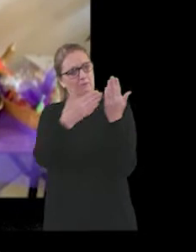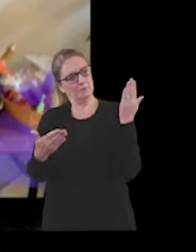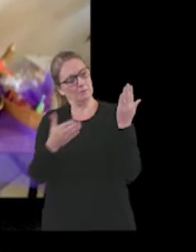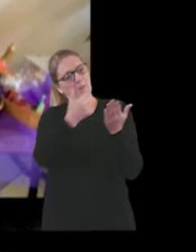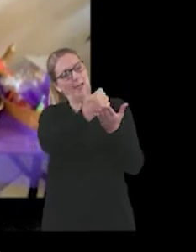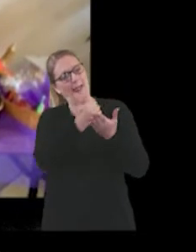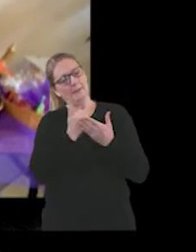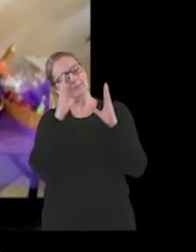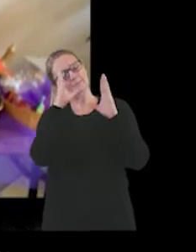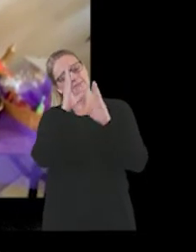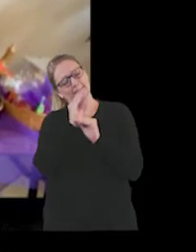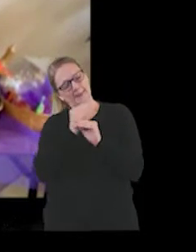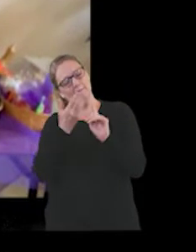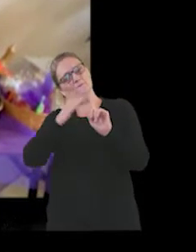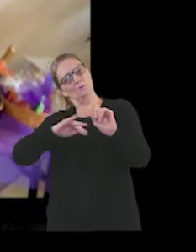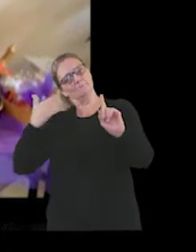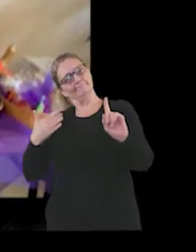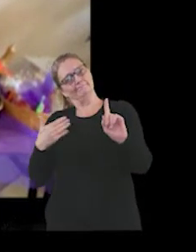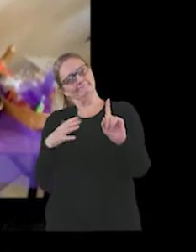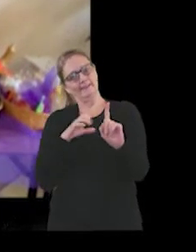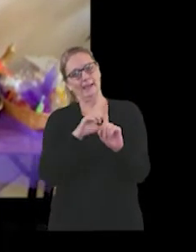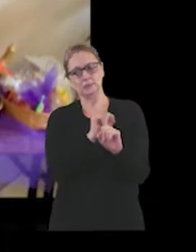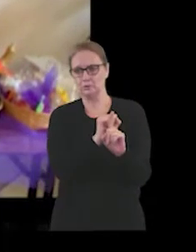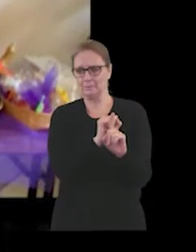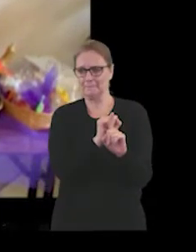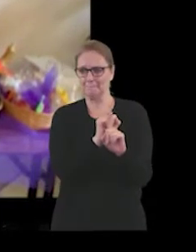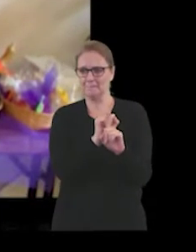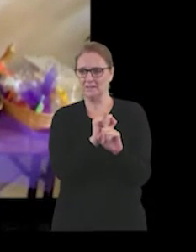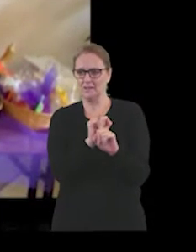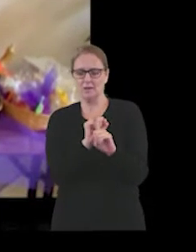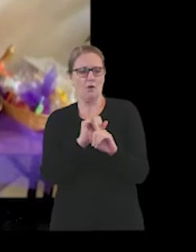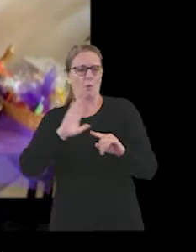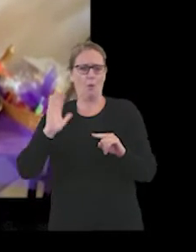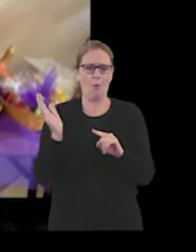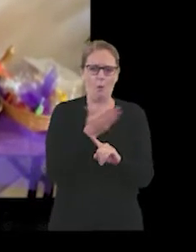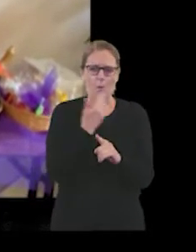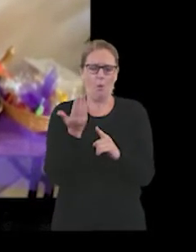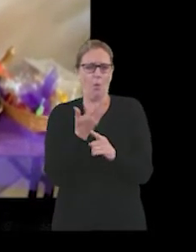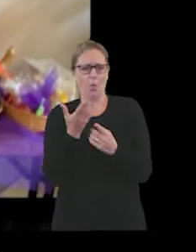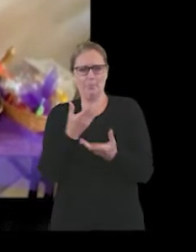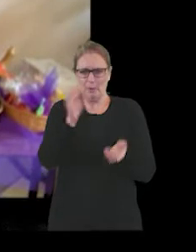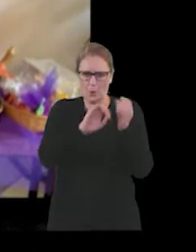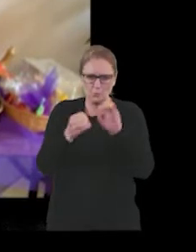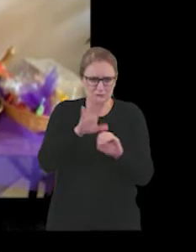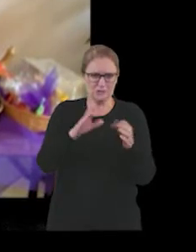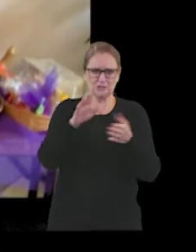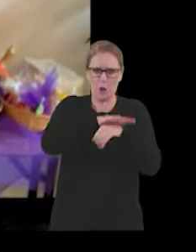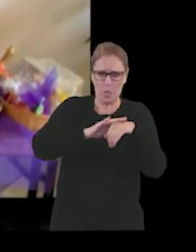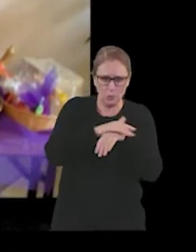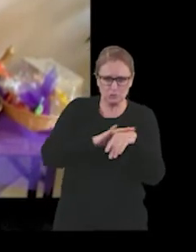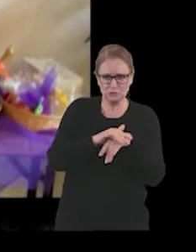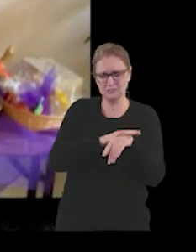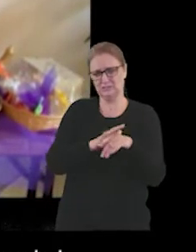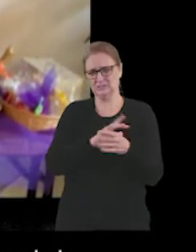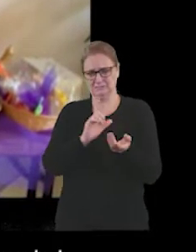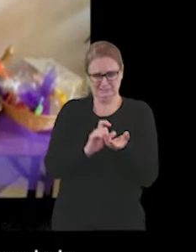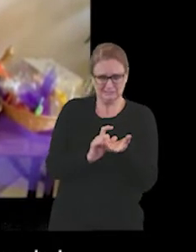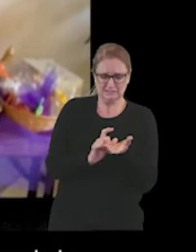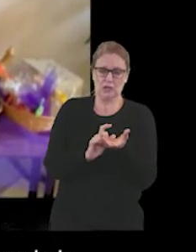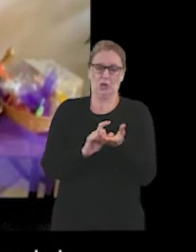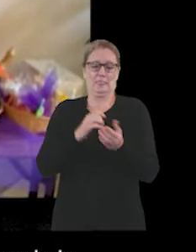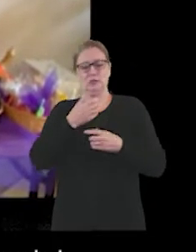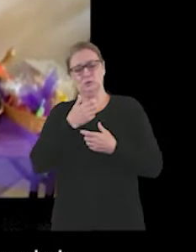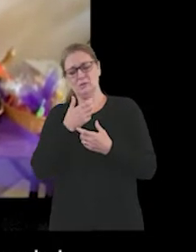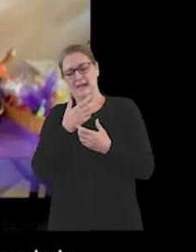Reading all the oaths, limericks, rhymes and potions could be so boring they will soon have him yawning. Or